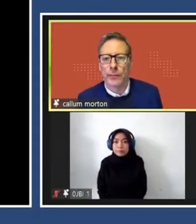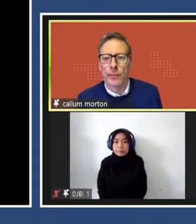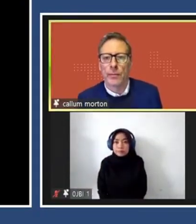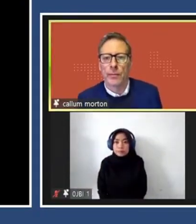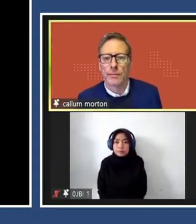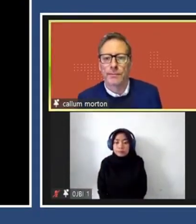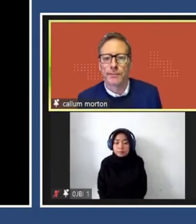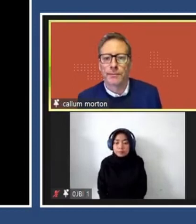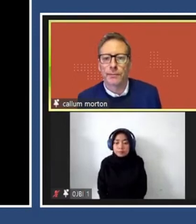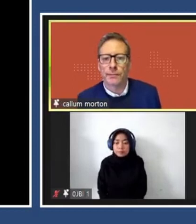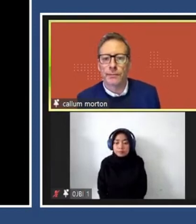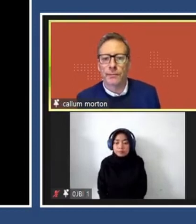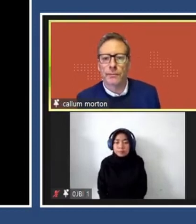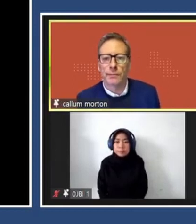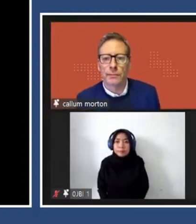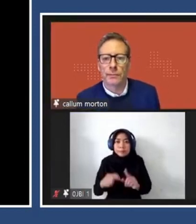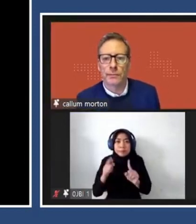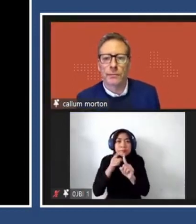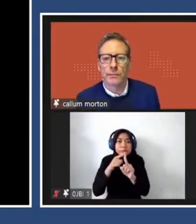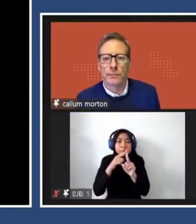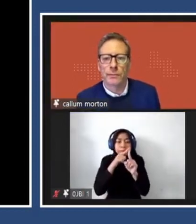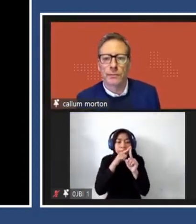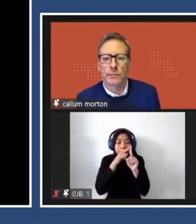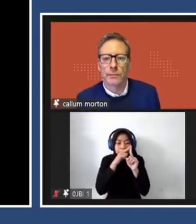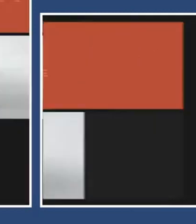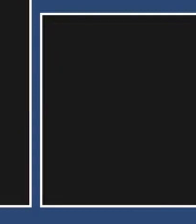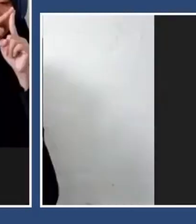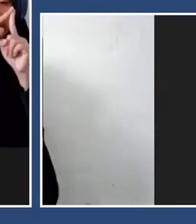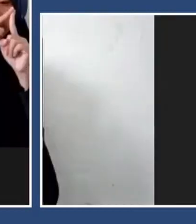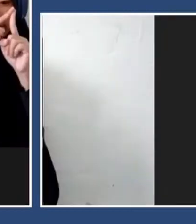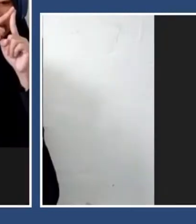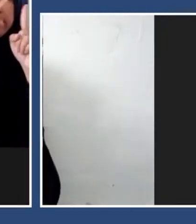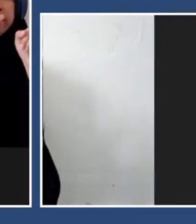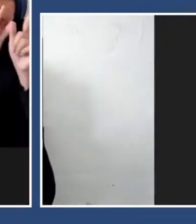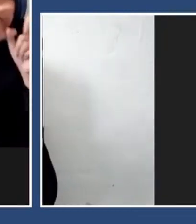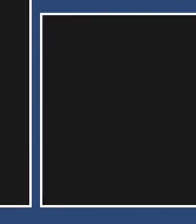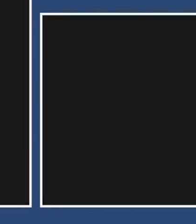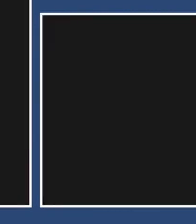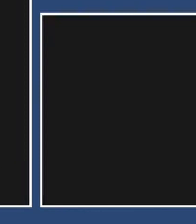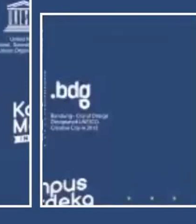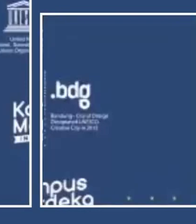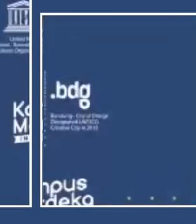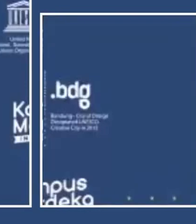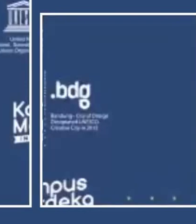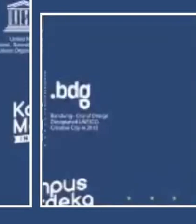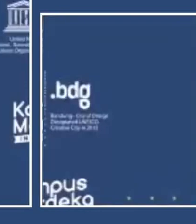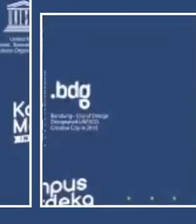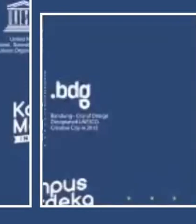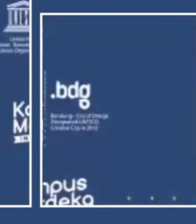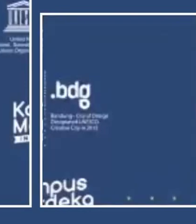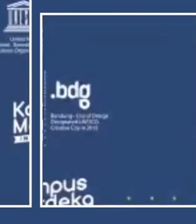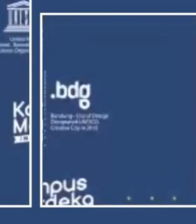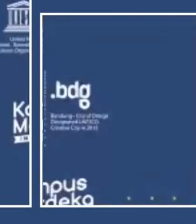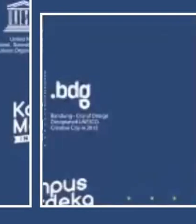Um, this one is coming from Budi Adinugroho, one of our lecturers actually at ITB, and he has just finished, uh,